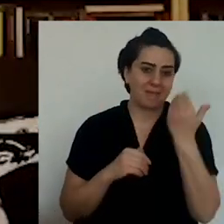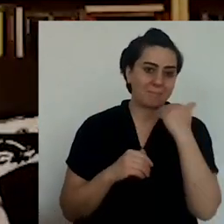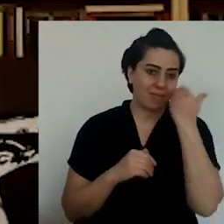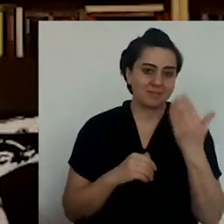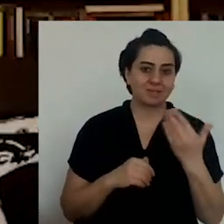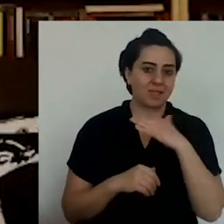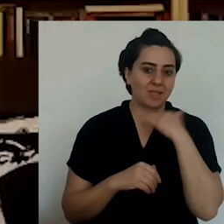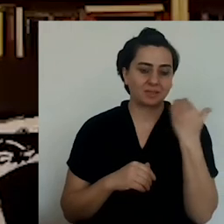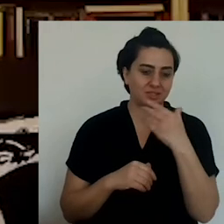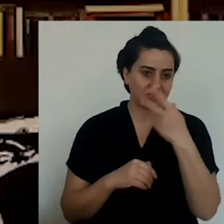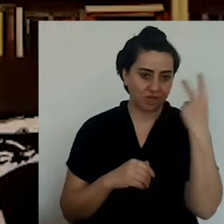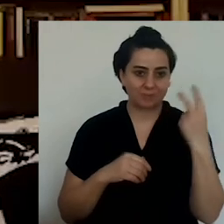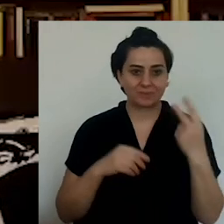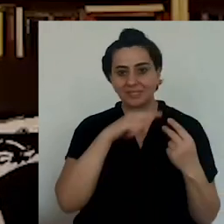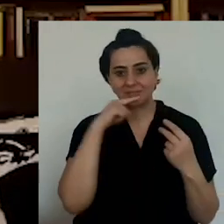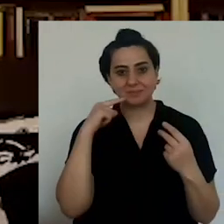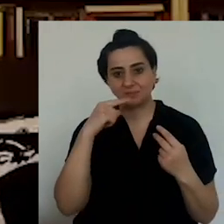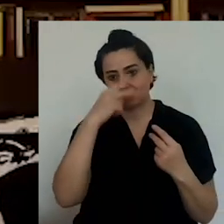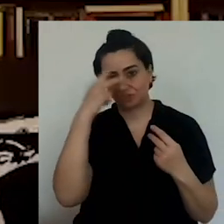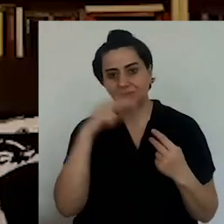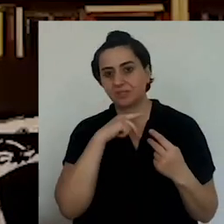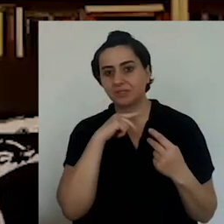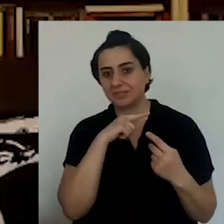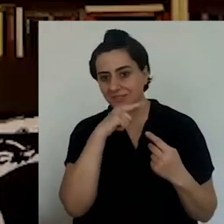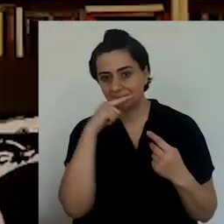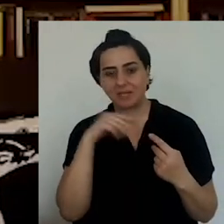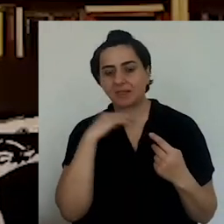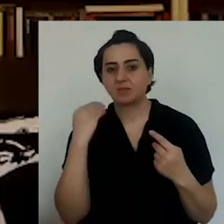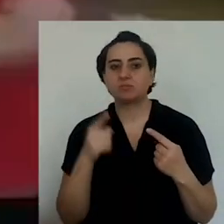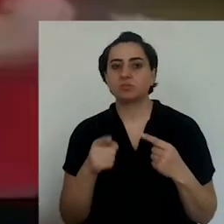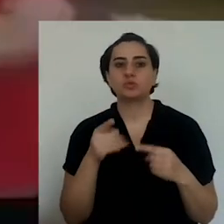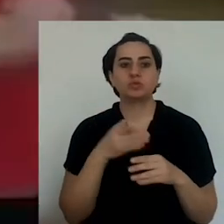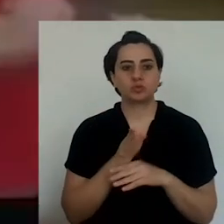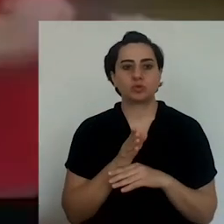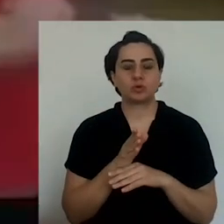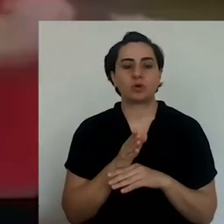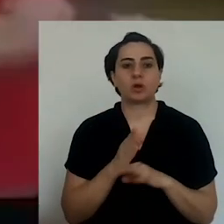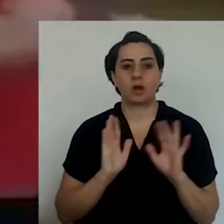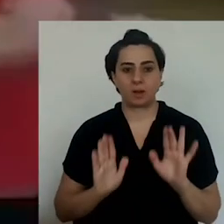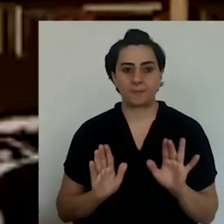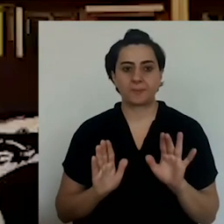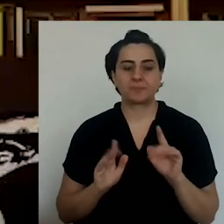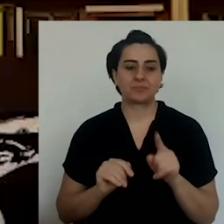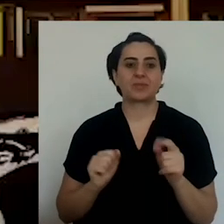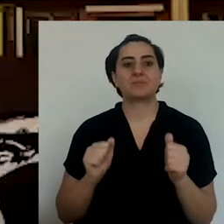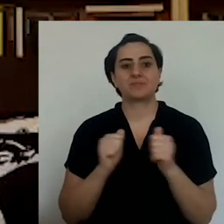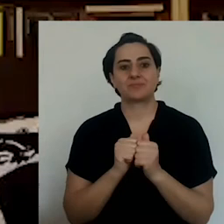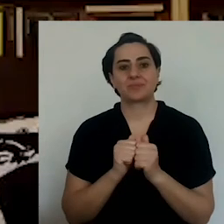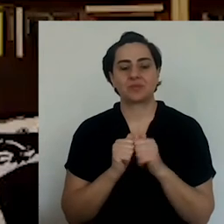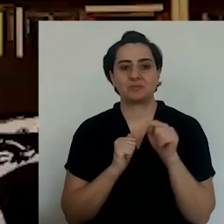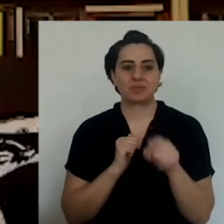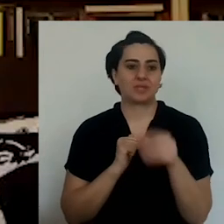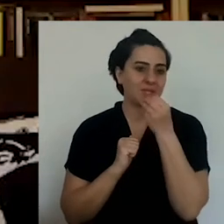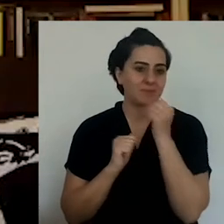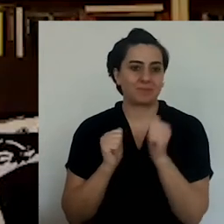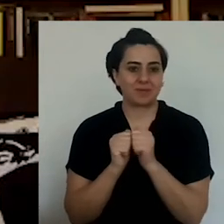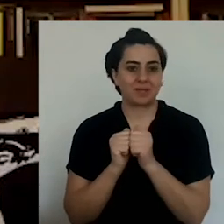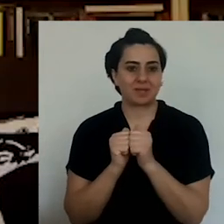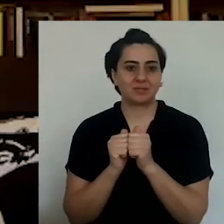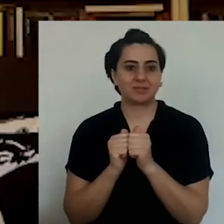Well, we hear a lot about pairing white wine with